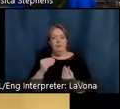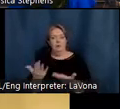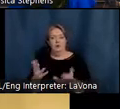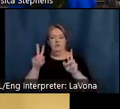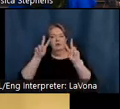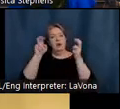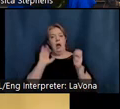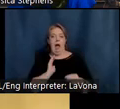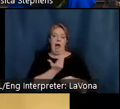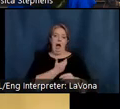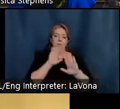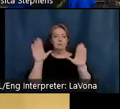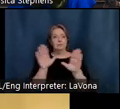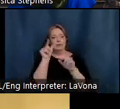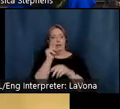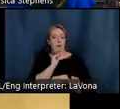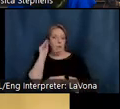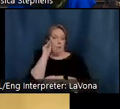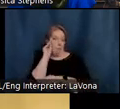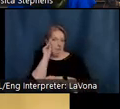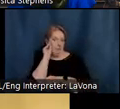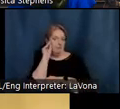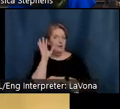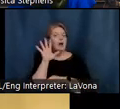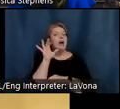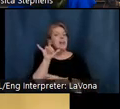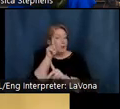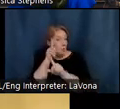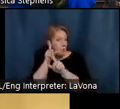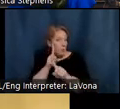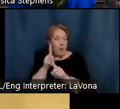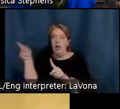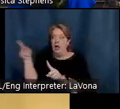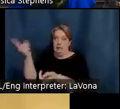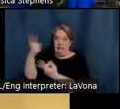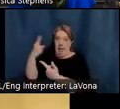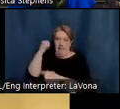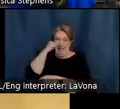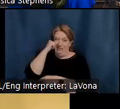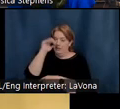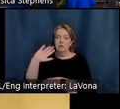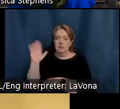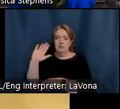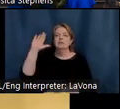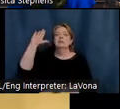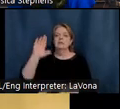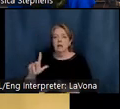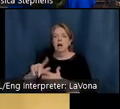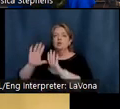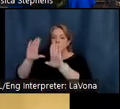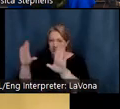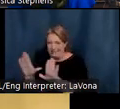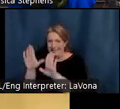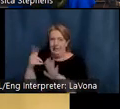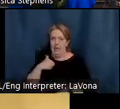Home, in hopes that word would spread that they should only visit on Sundays while they were literally at